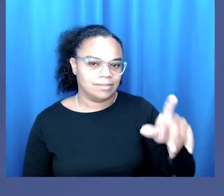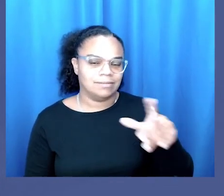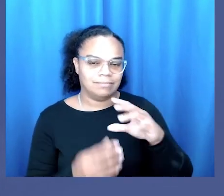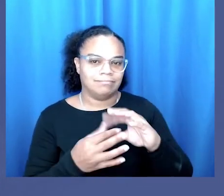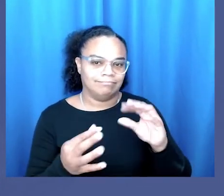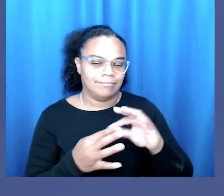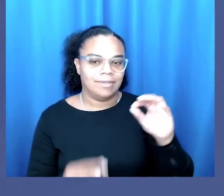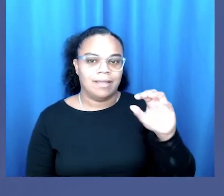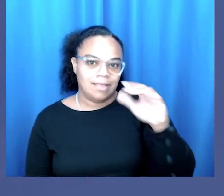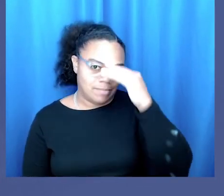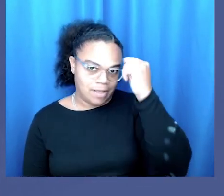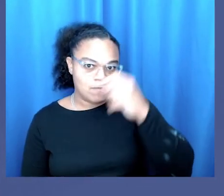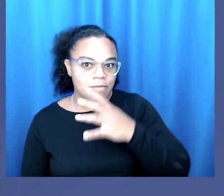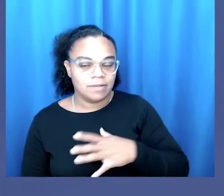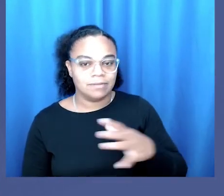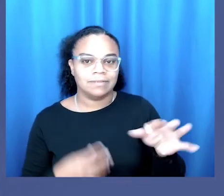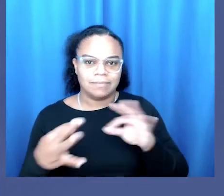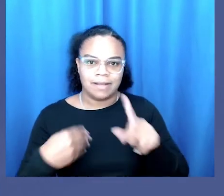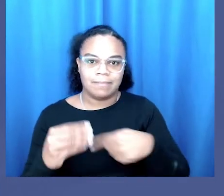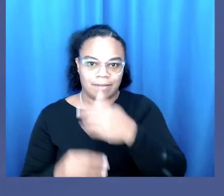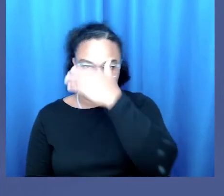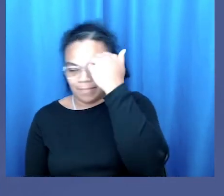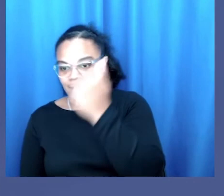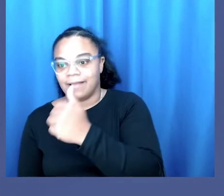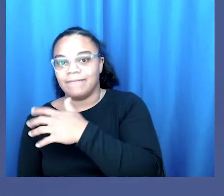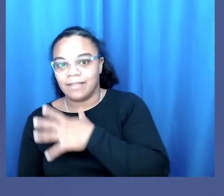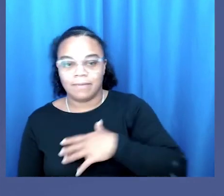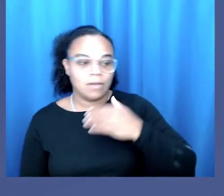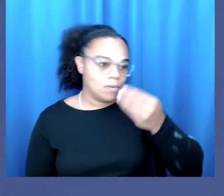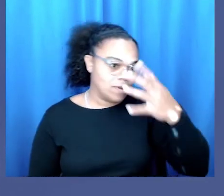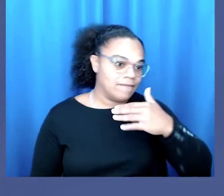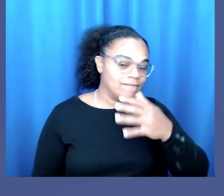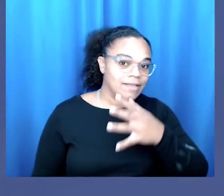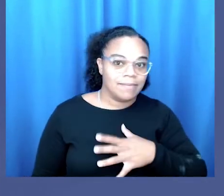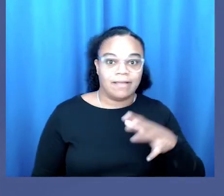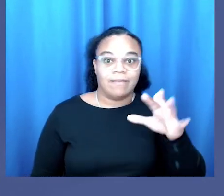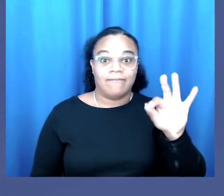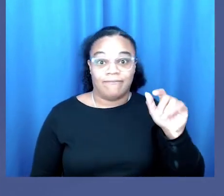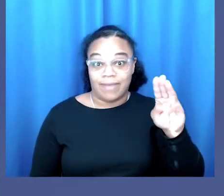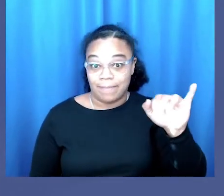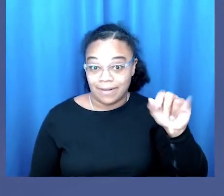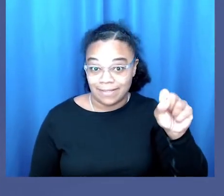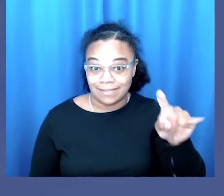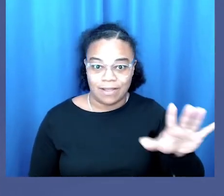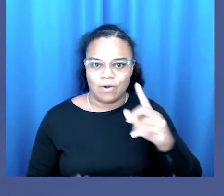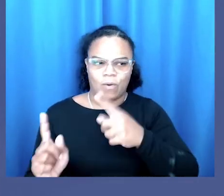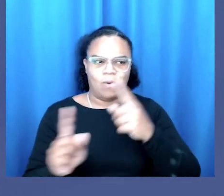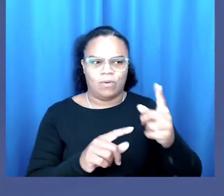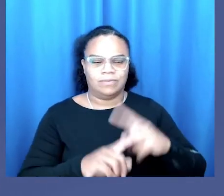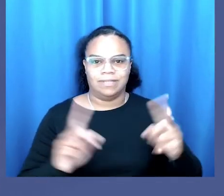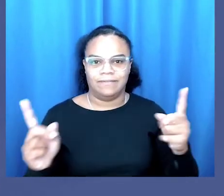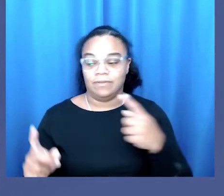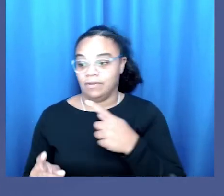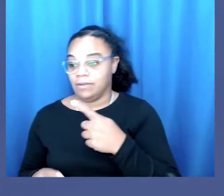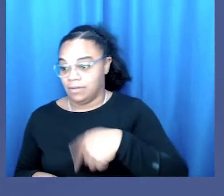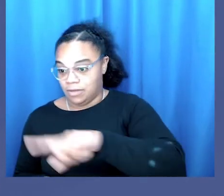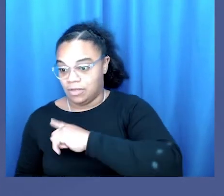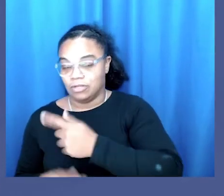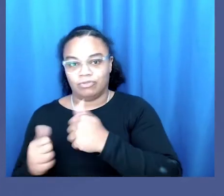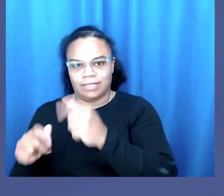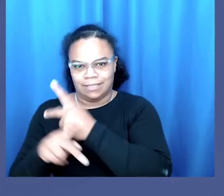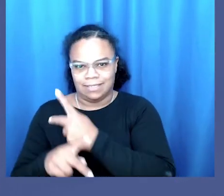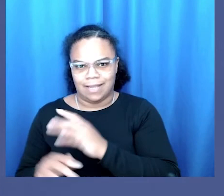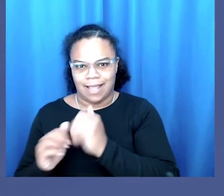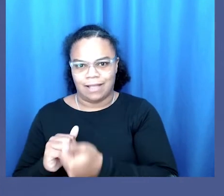It talked about how often black female and white females feminist goals differed because black women were constantly trying to figure out how to accommodate